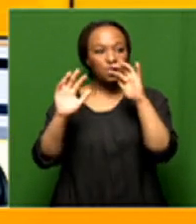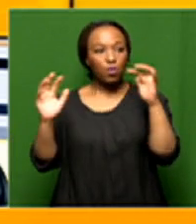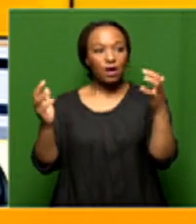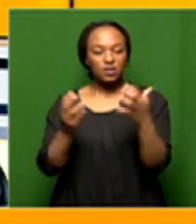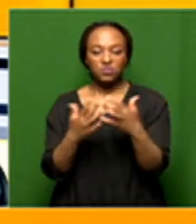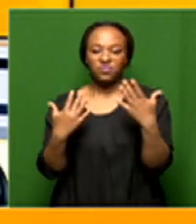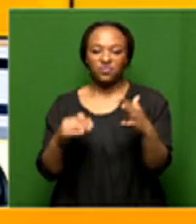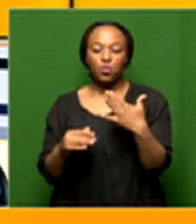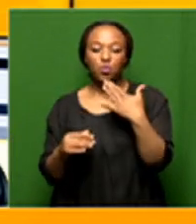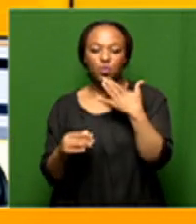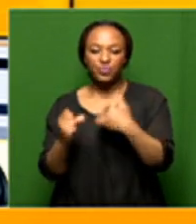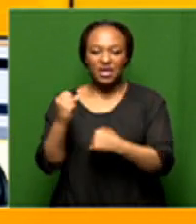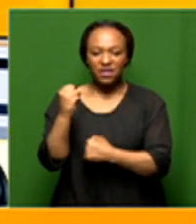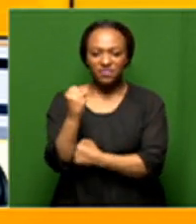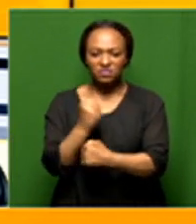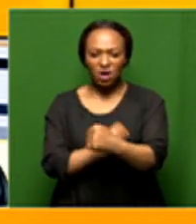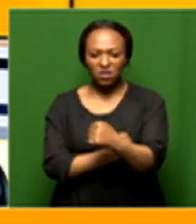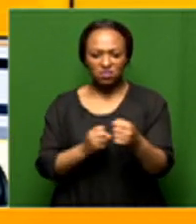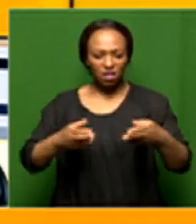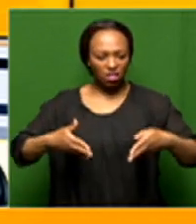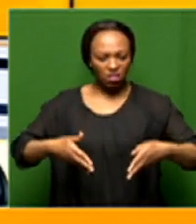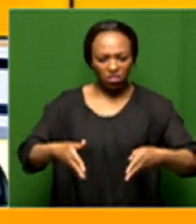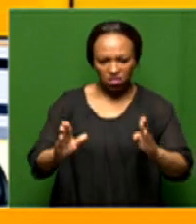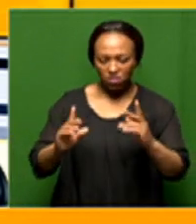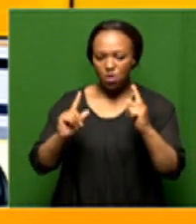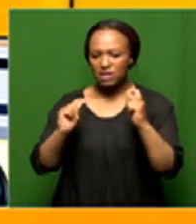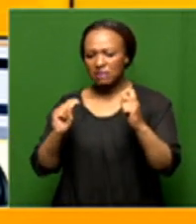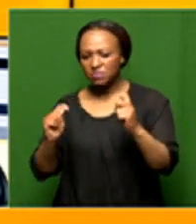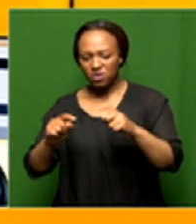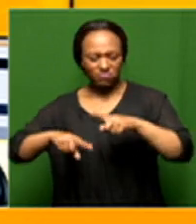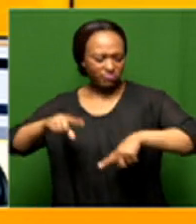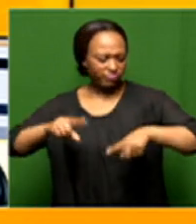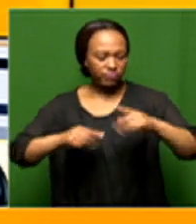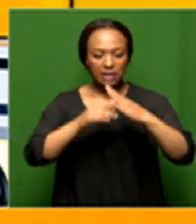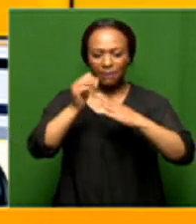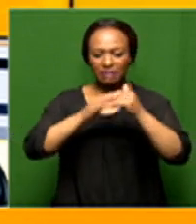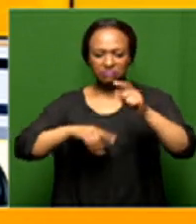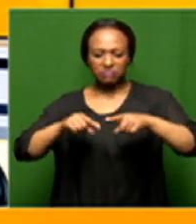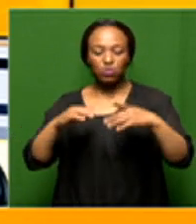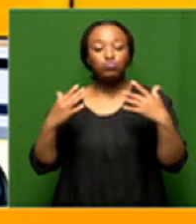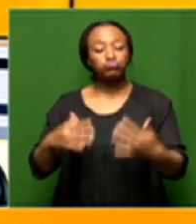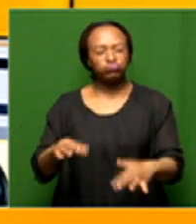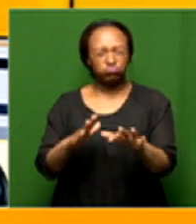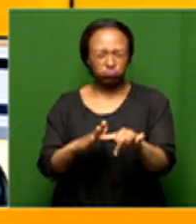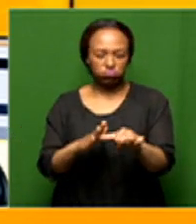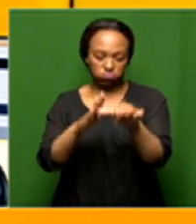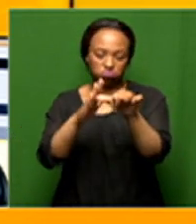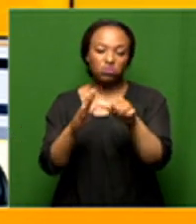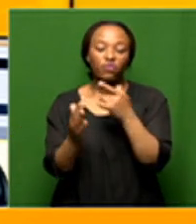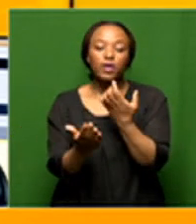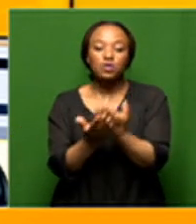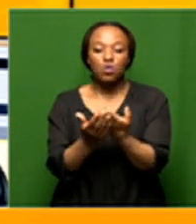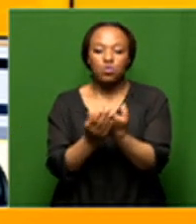is that infrastructure development is a key key driver of economic uh growth and recovery